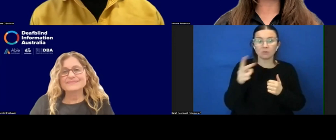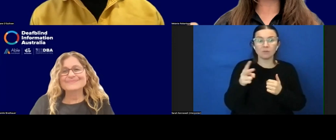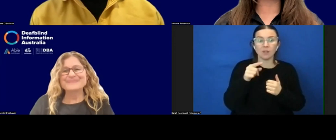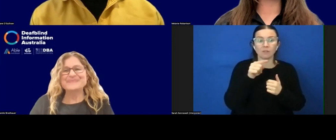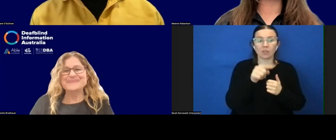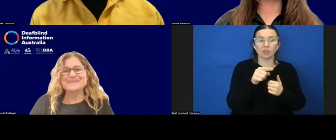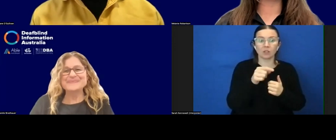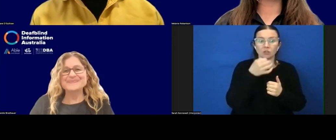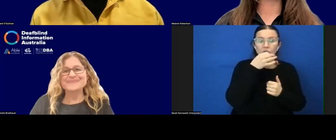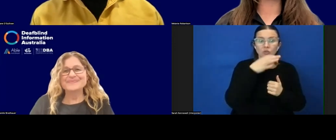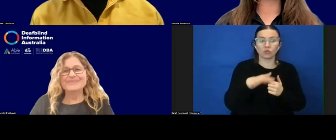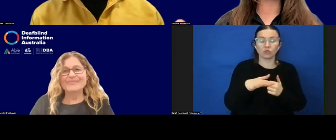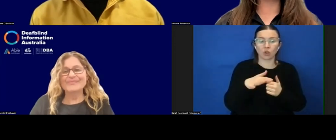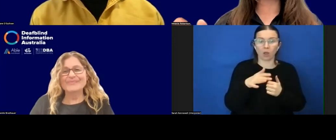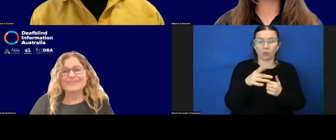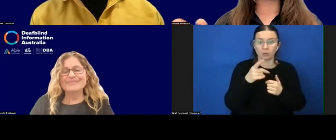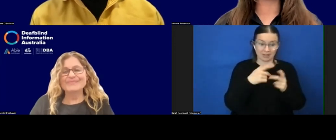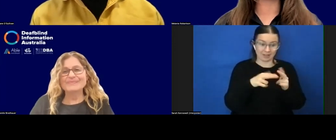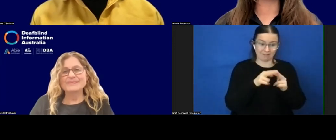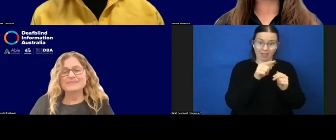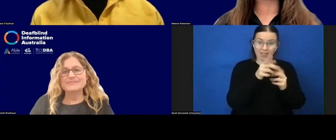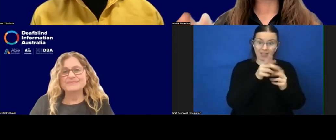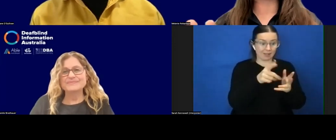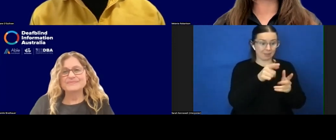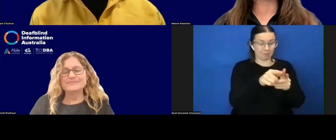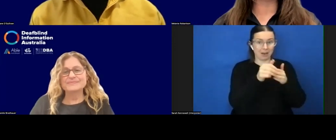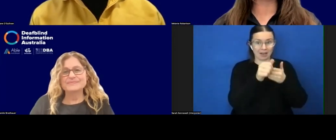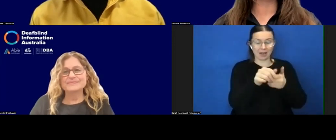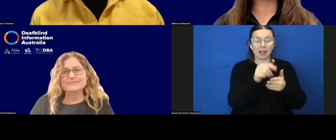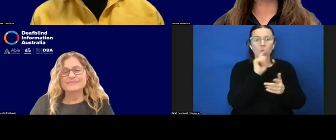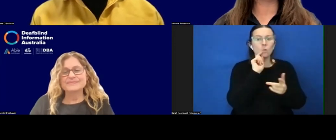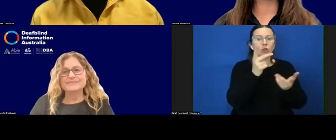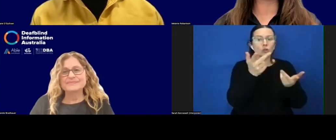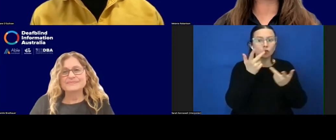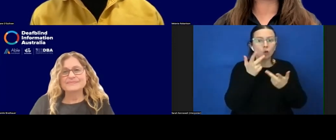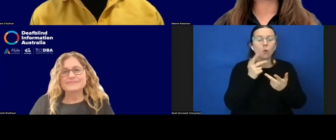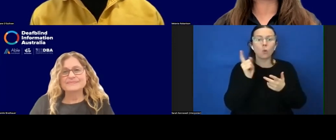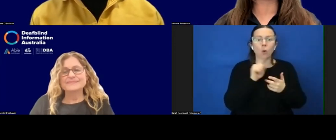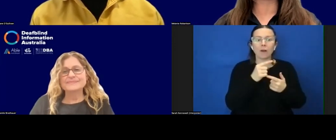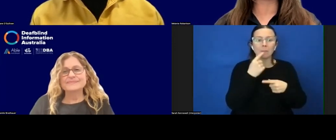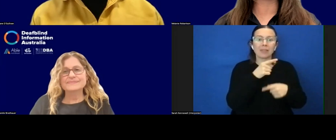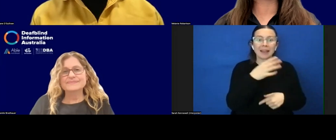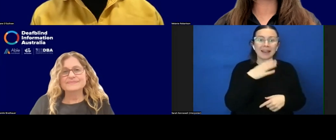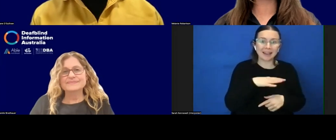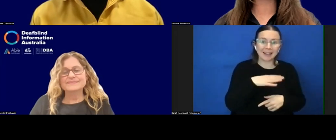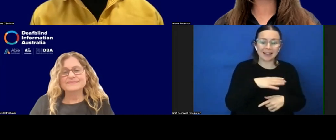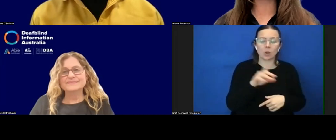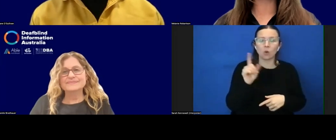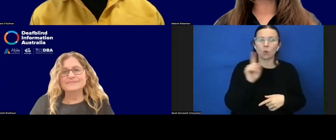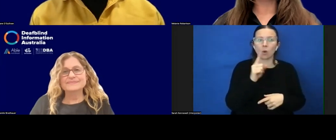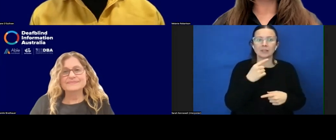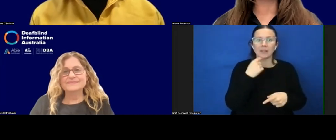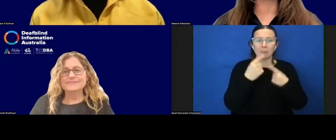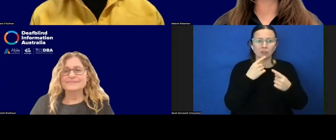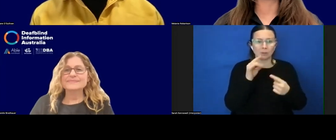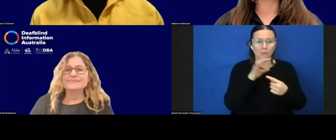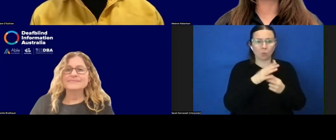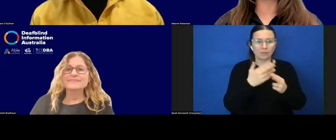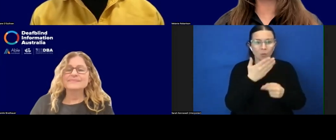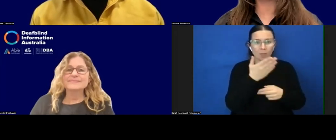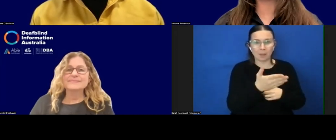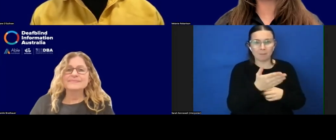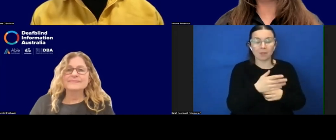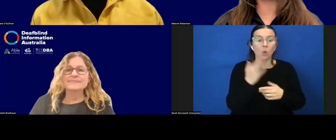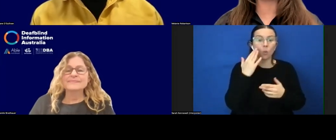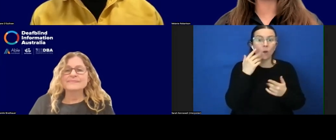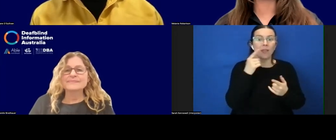if you let the child lead, they will, they will show you what information they need and what information is important to them. And then once they've